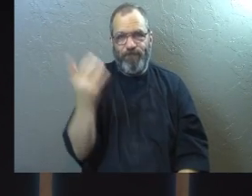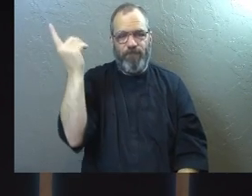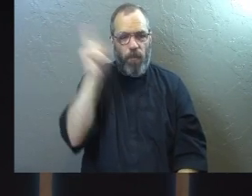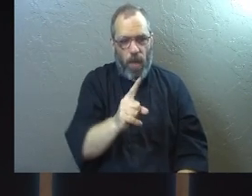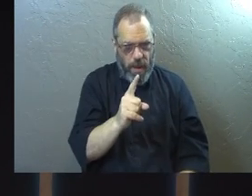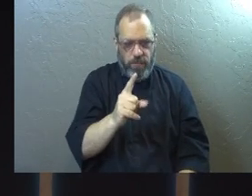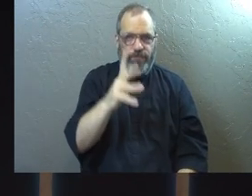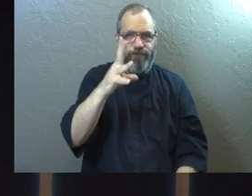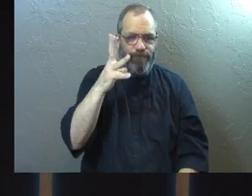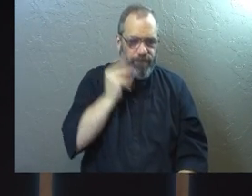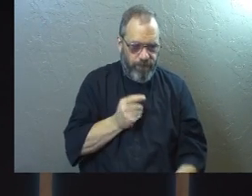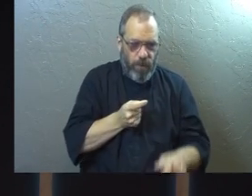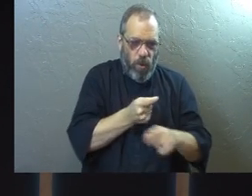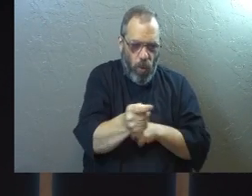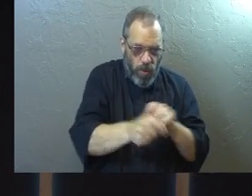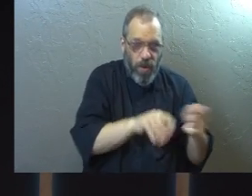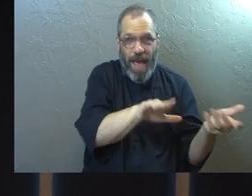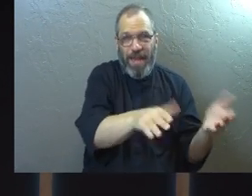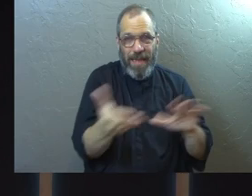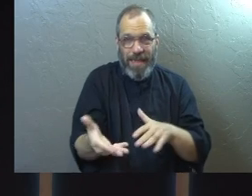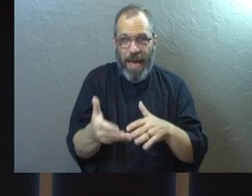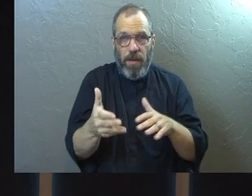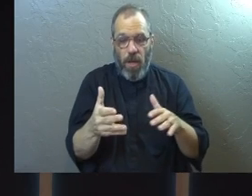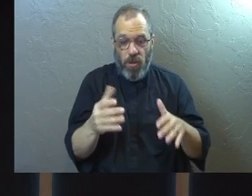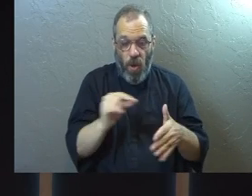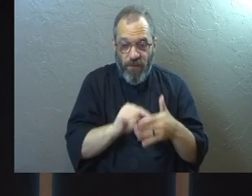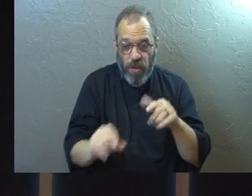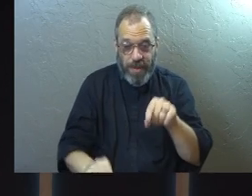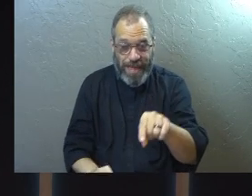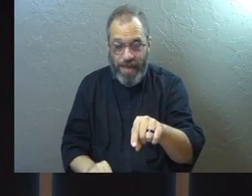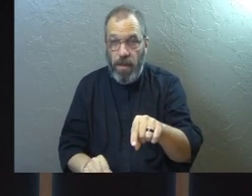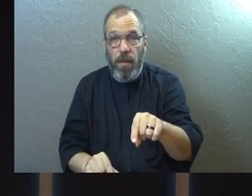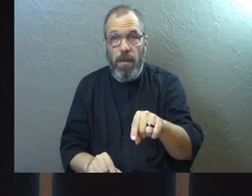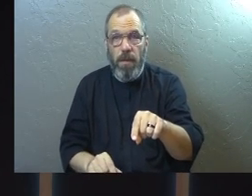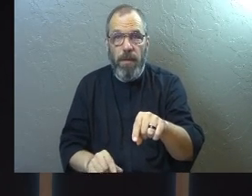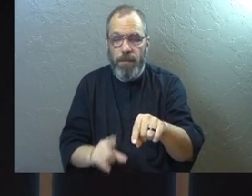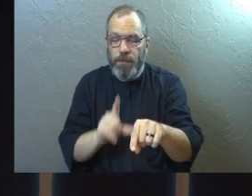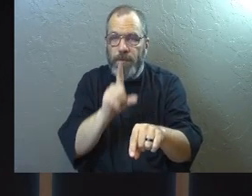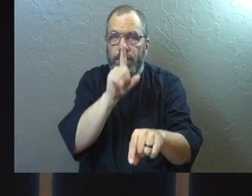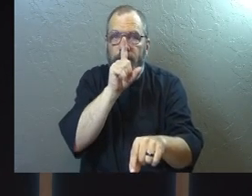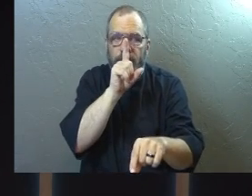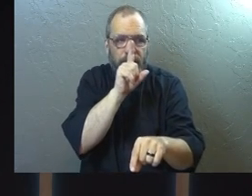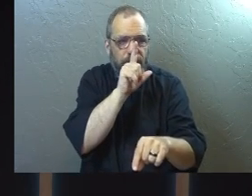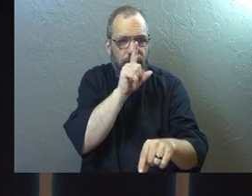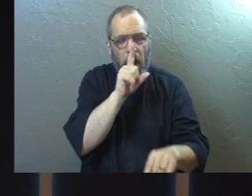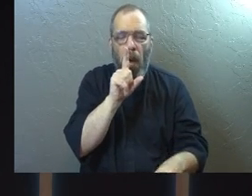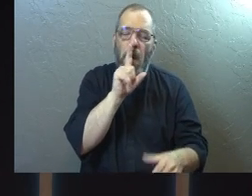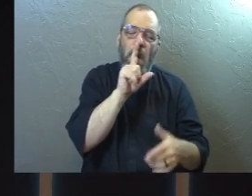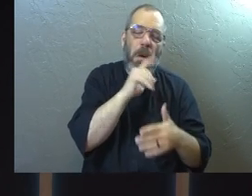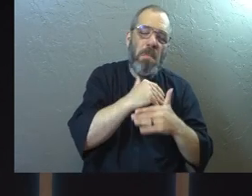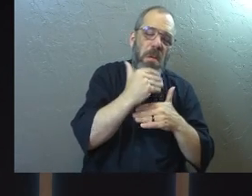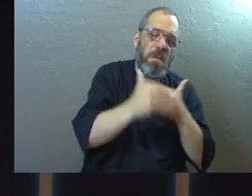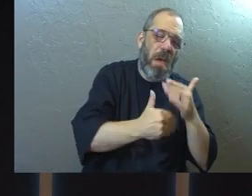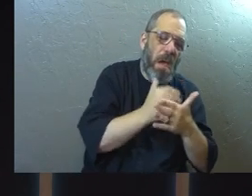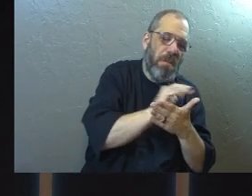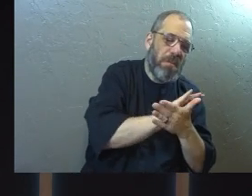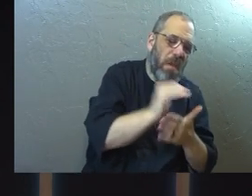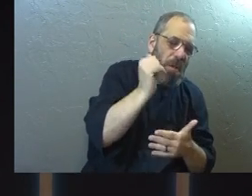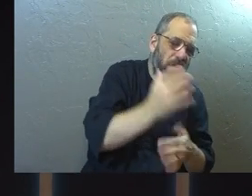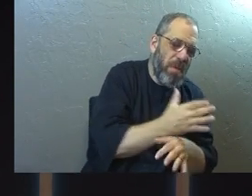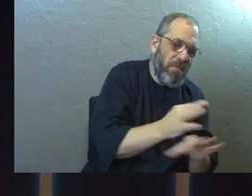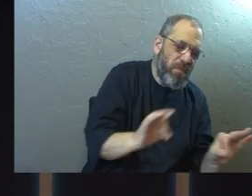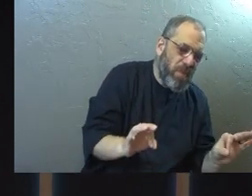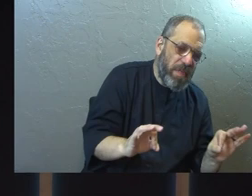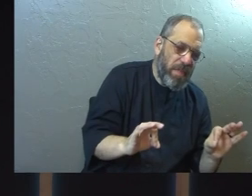into torture and death. So the verse that we had up there does not say, by the kindness of God, you've been